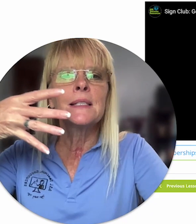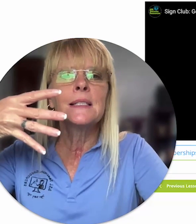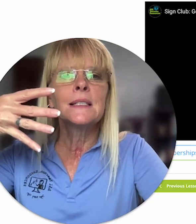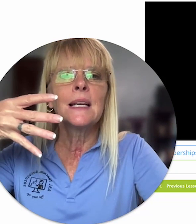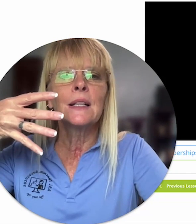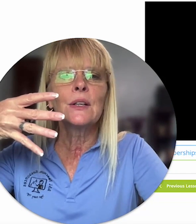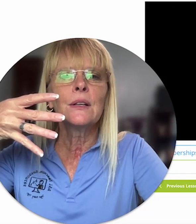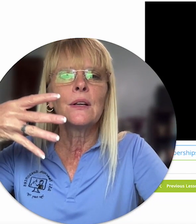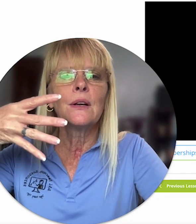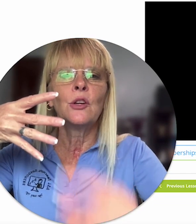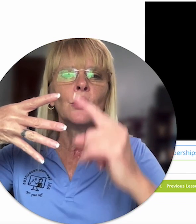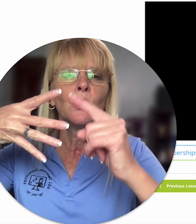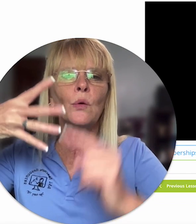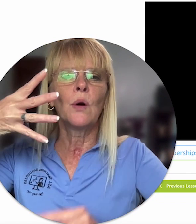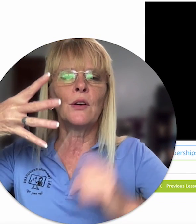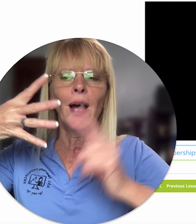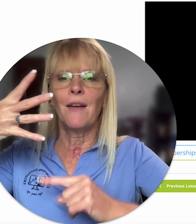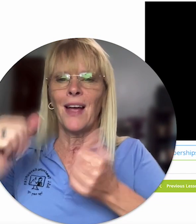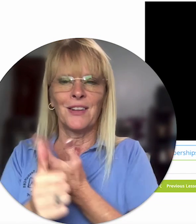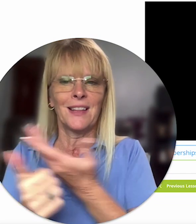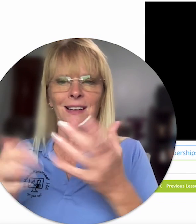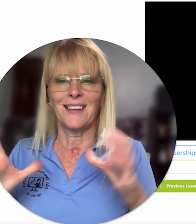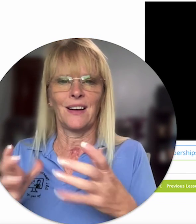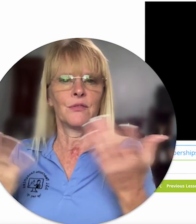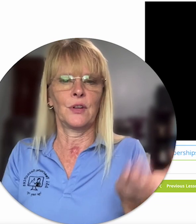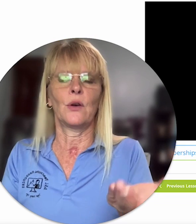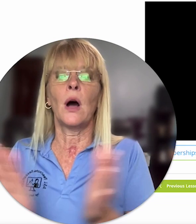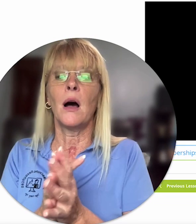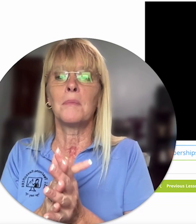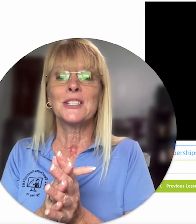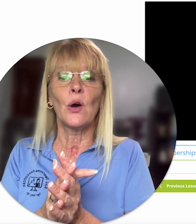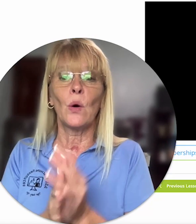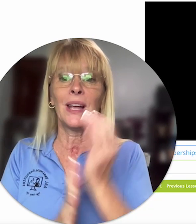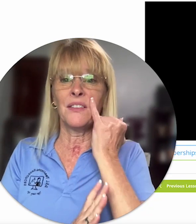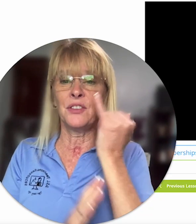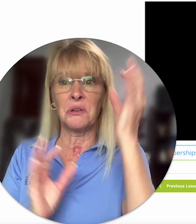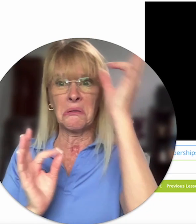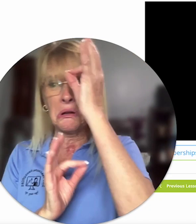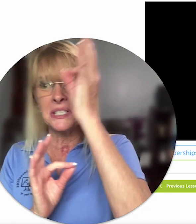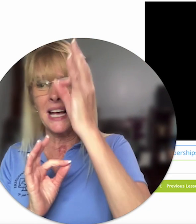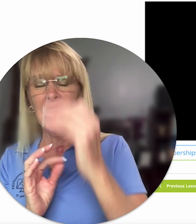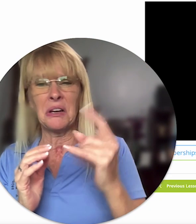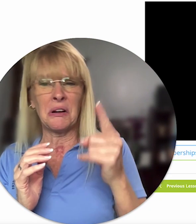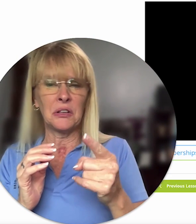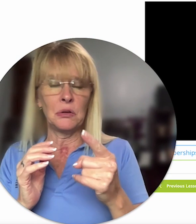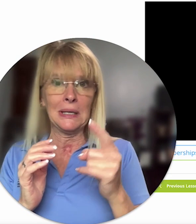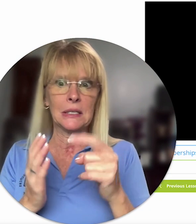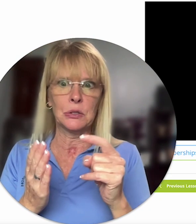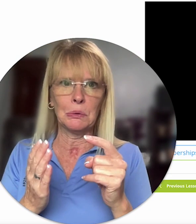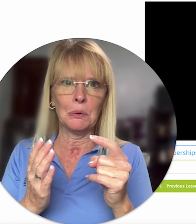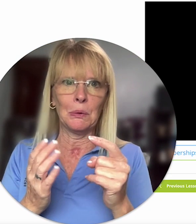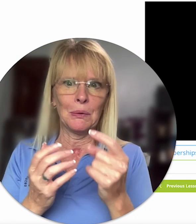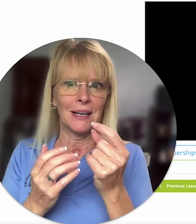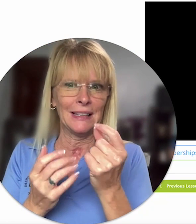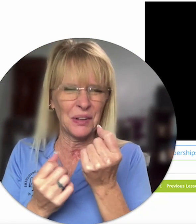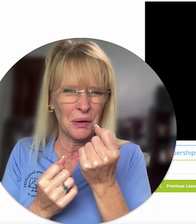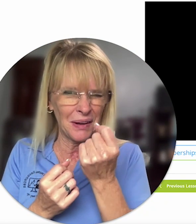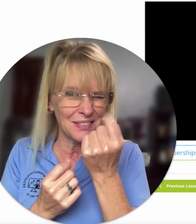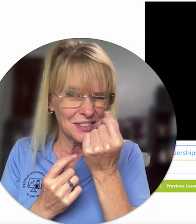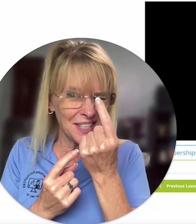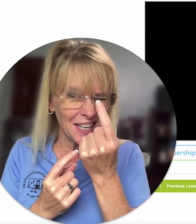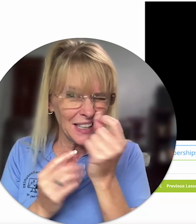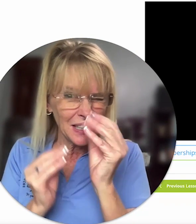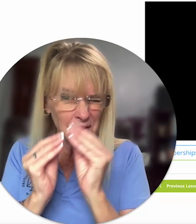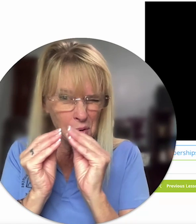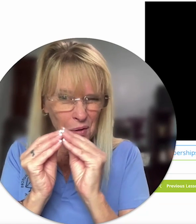this tickler you you have everything done for you so if you don't know sign or you need to you know